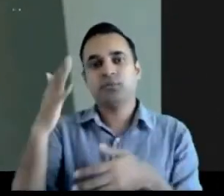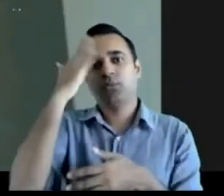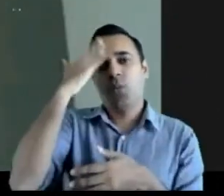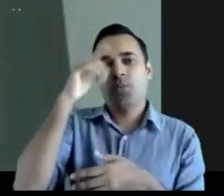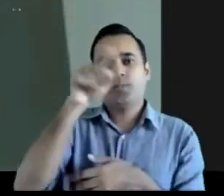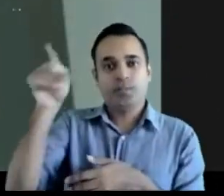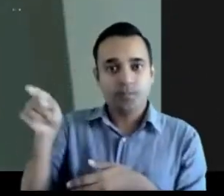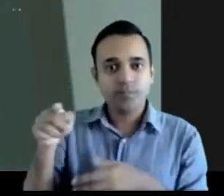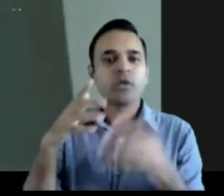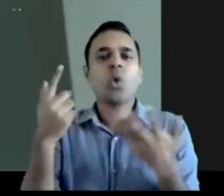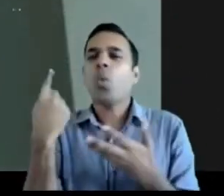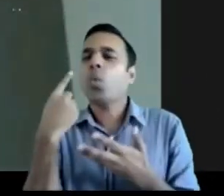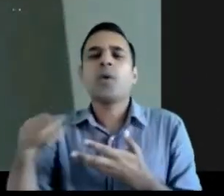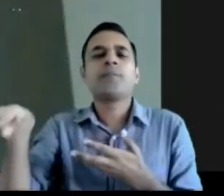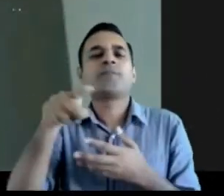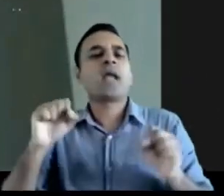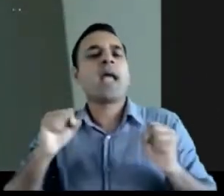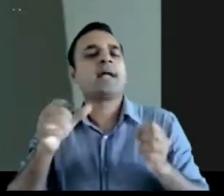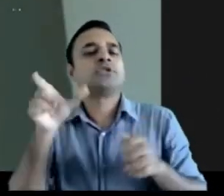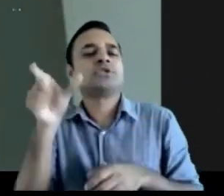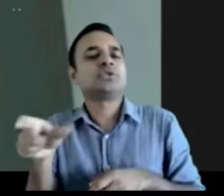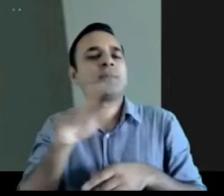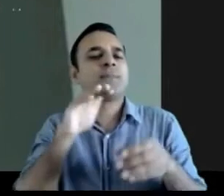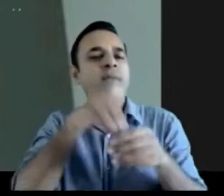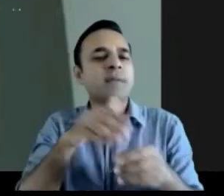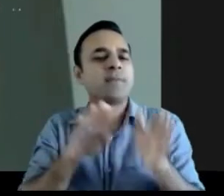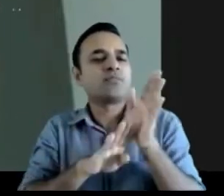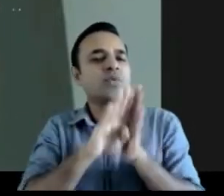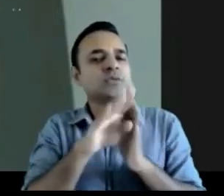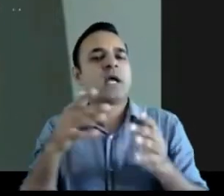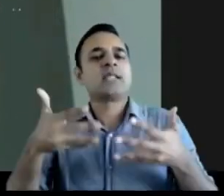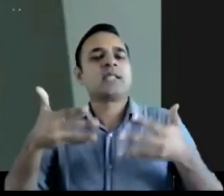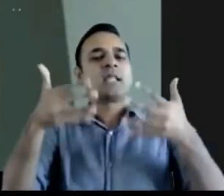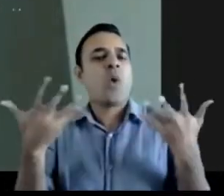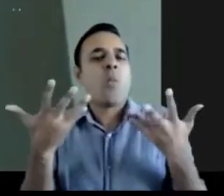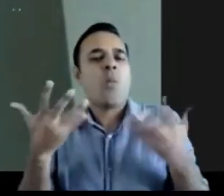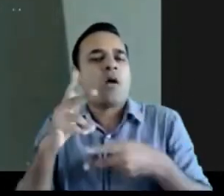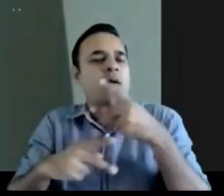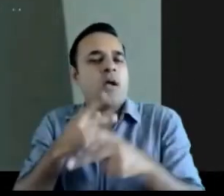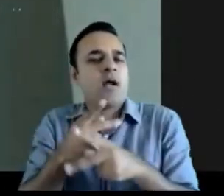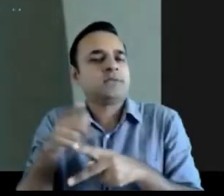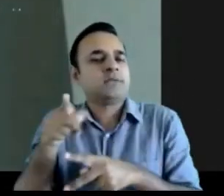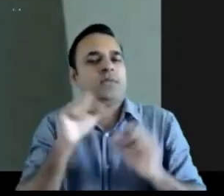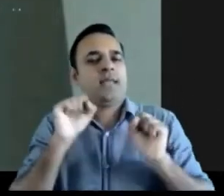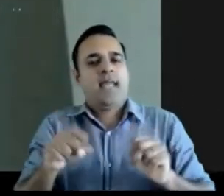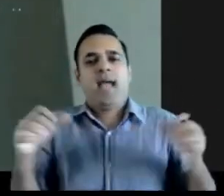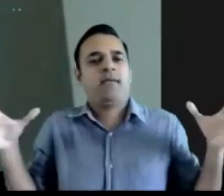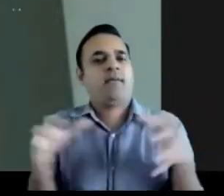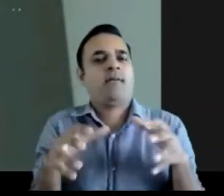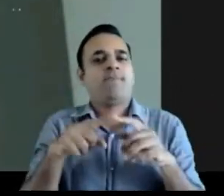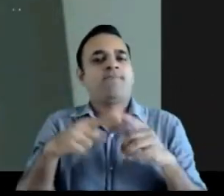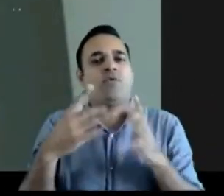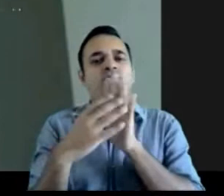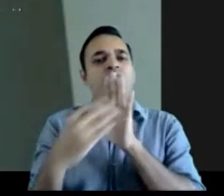we'll have a little breakout session but first i'll present the experts um we have three panelists that have a lot of experience in